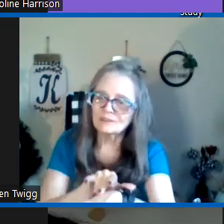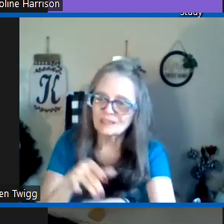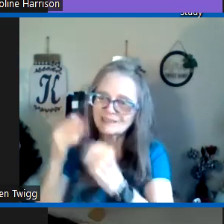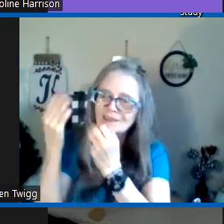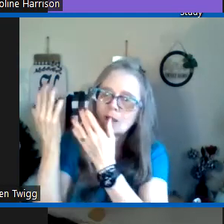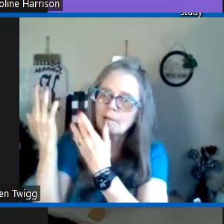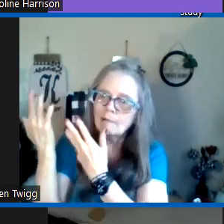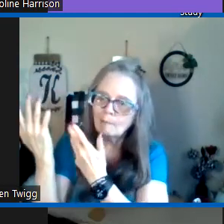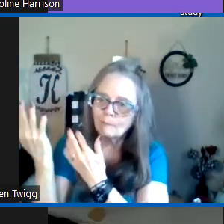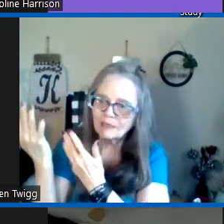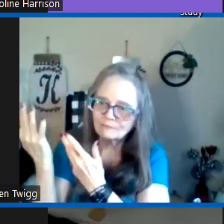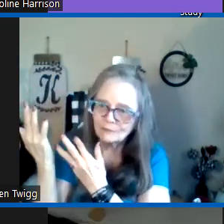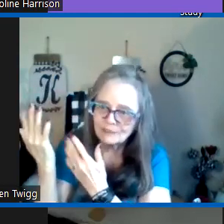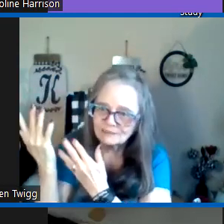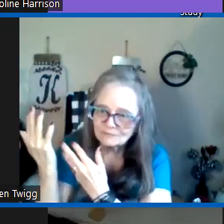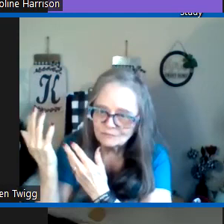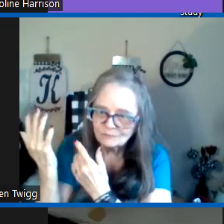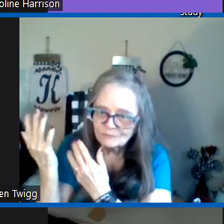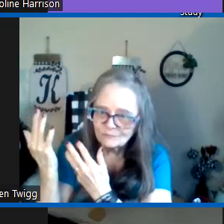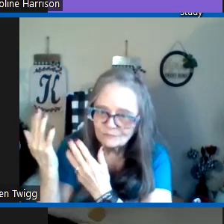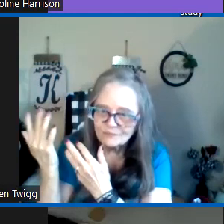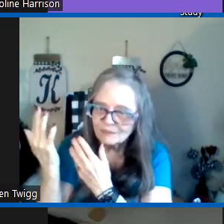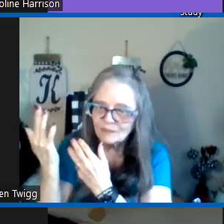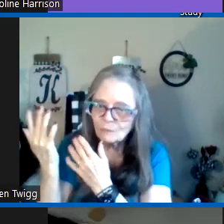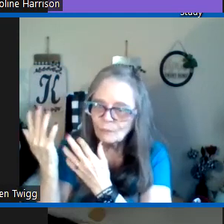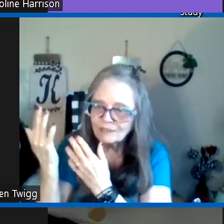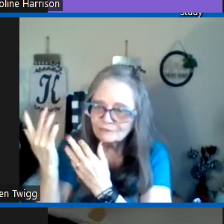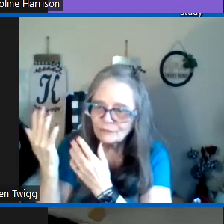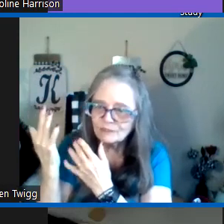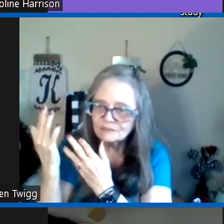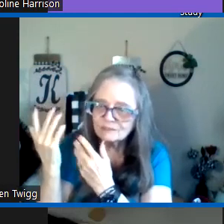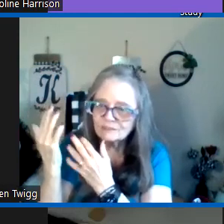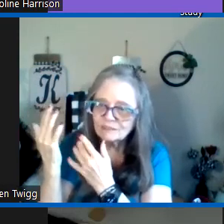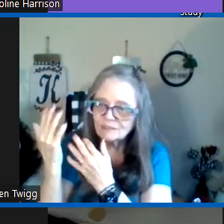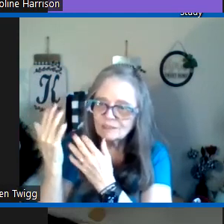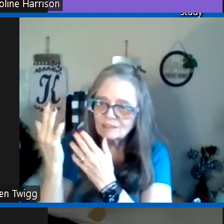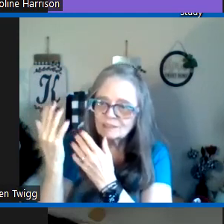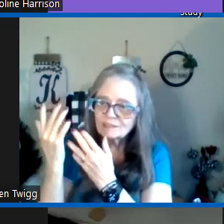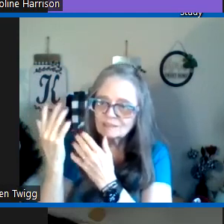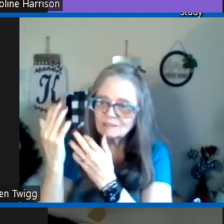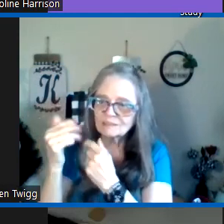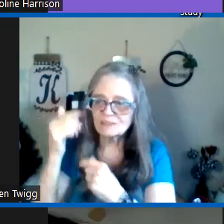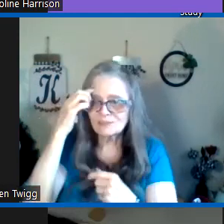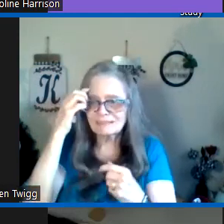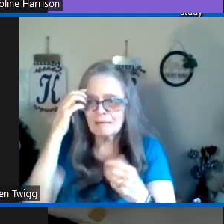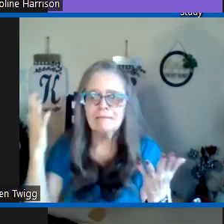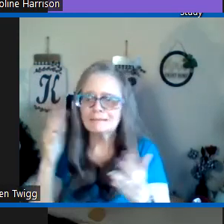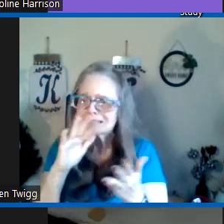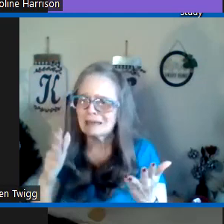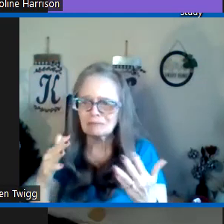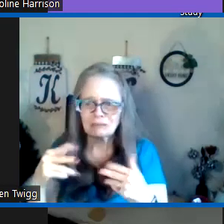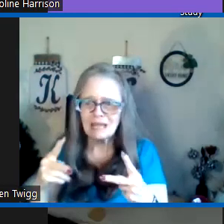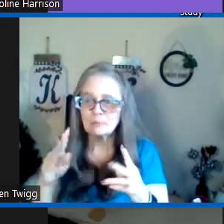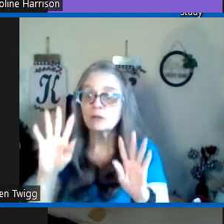here's that word again wait for it wait for it because you think